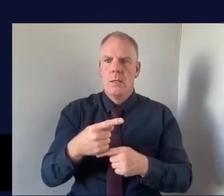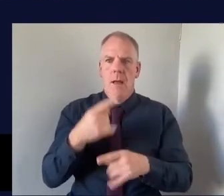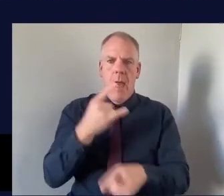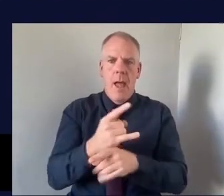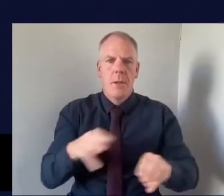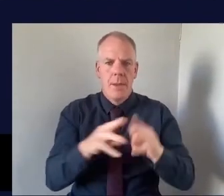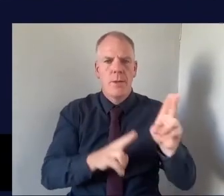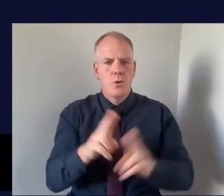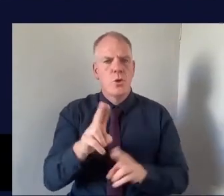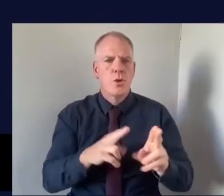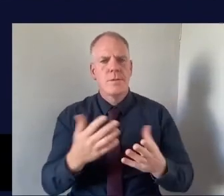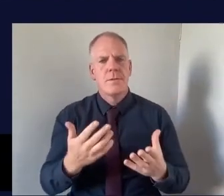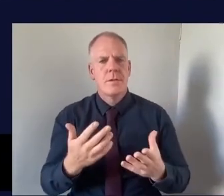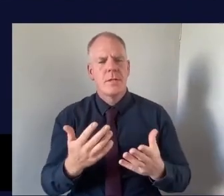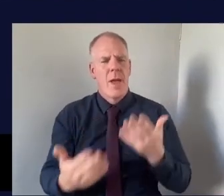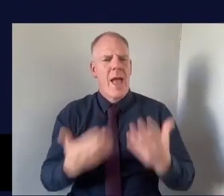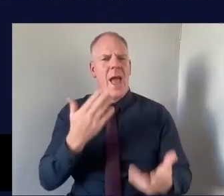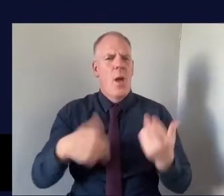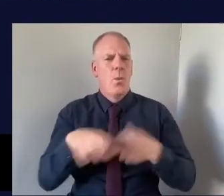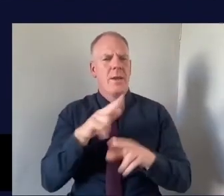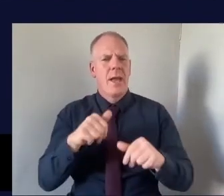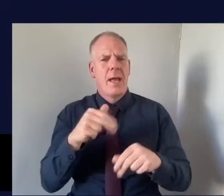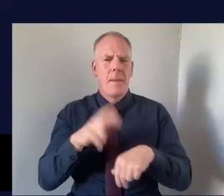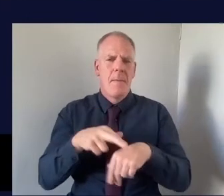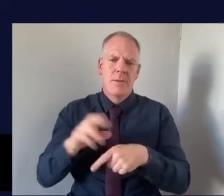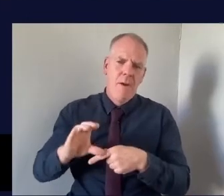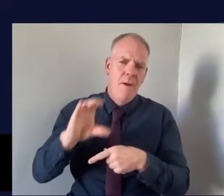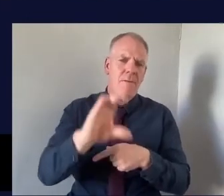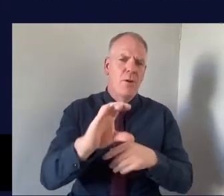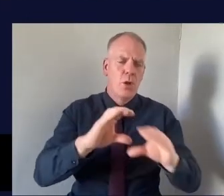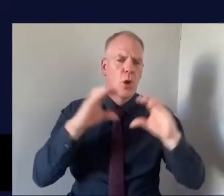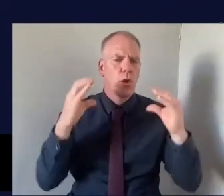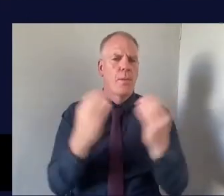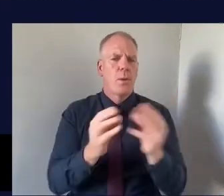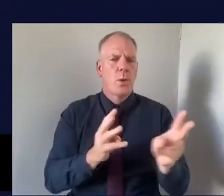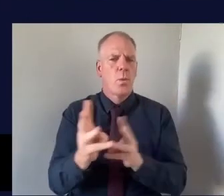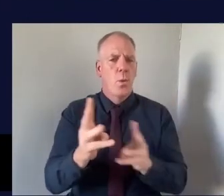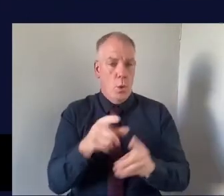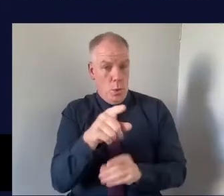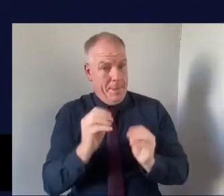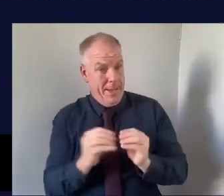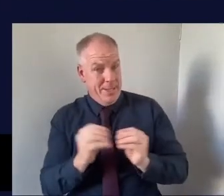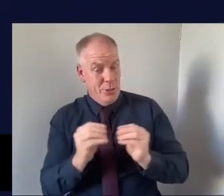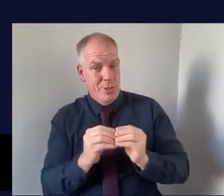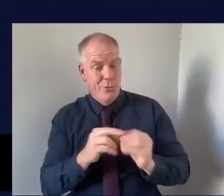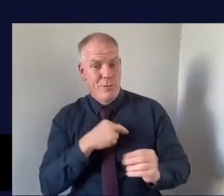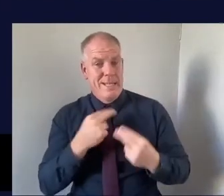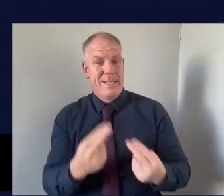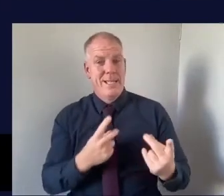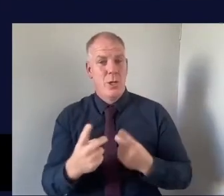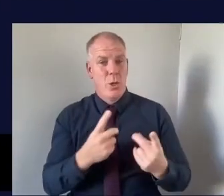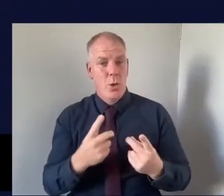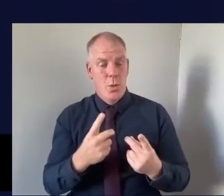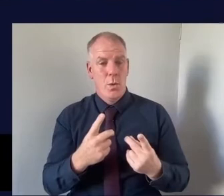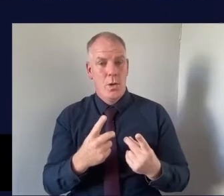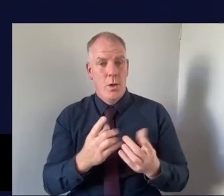So how can we better fund the community work that that you've identified as is really necessary to target